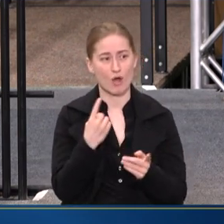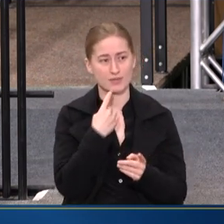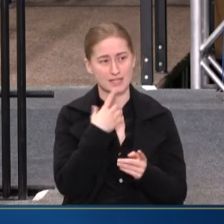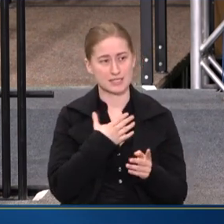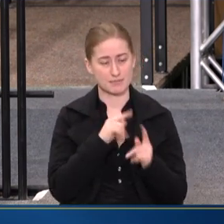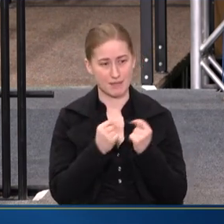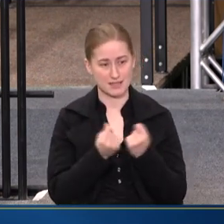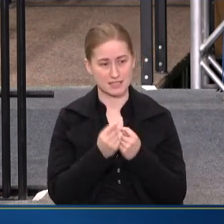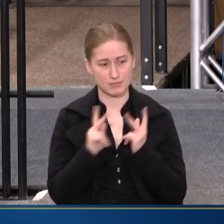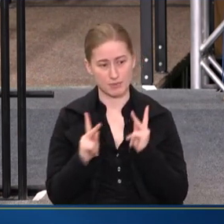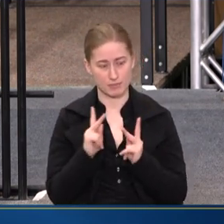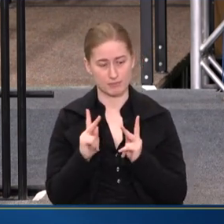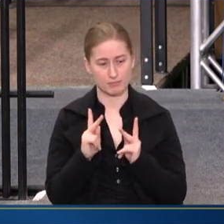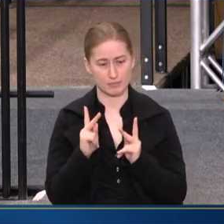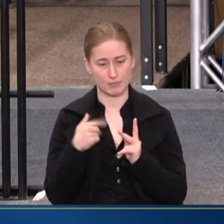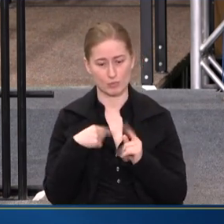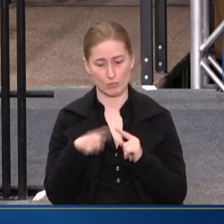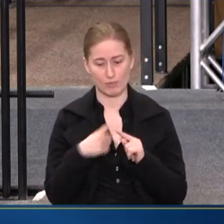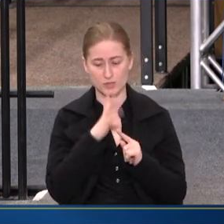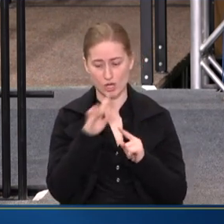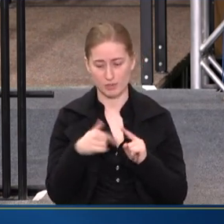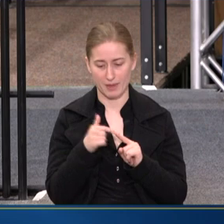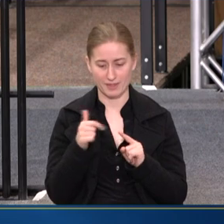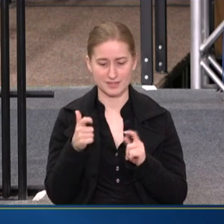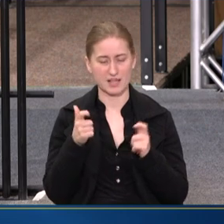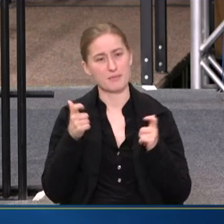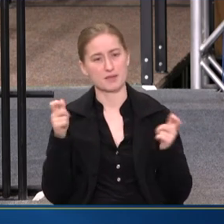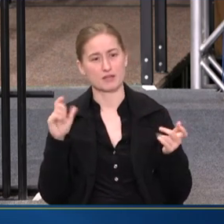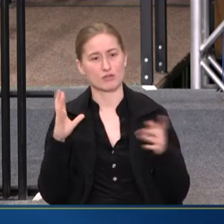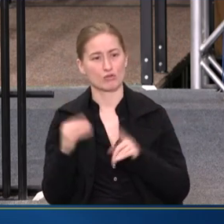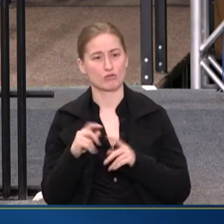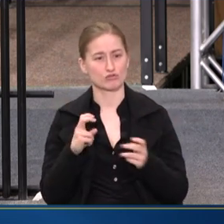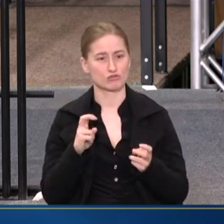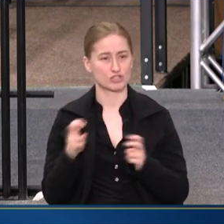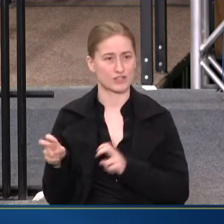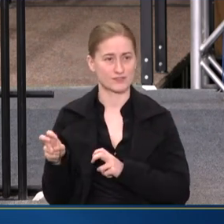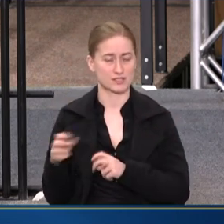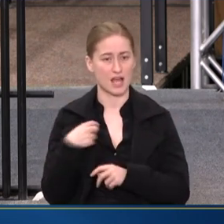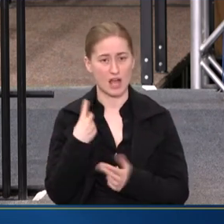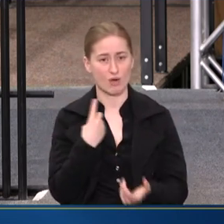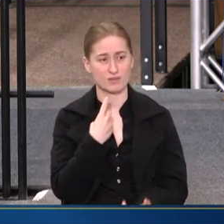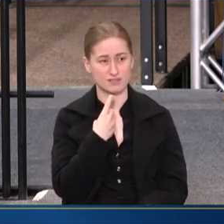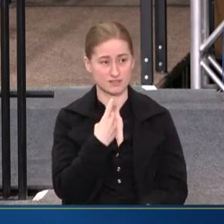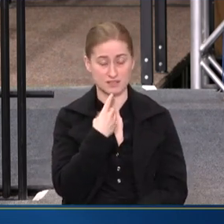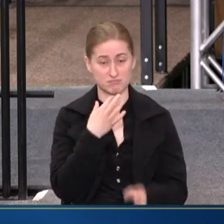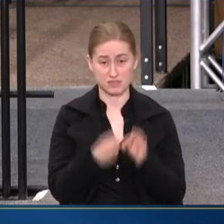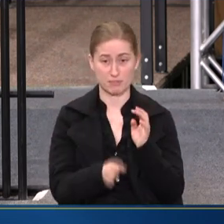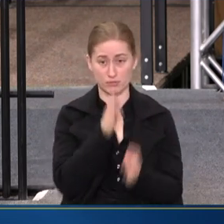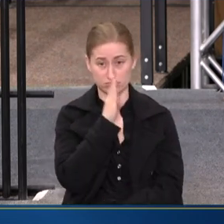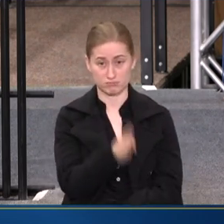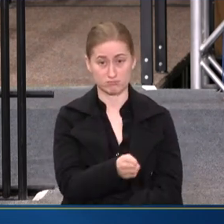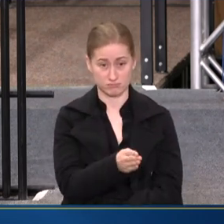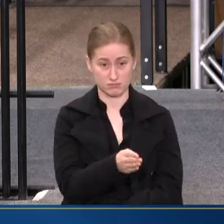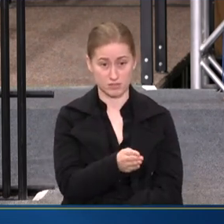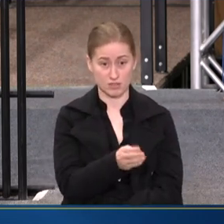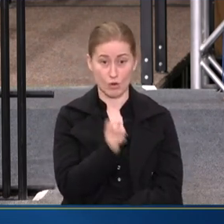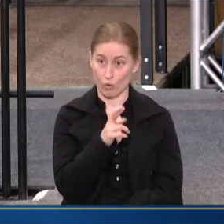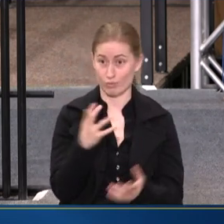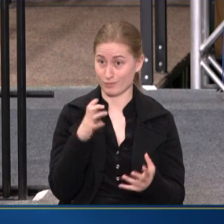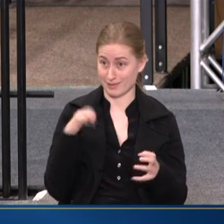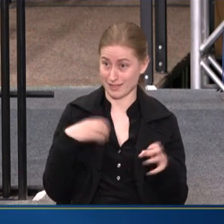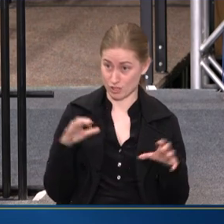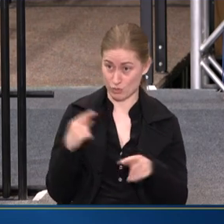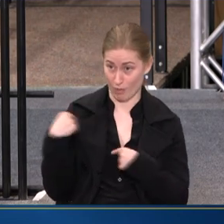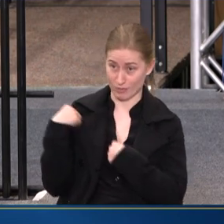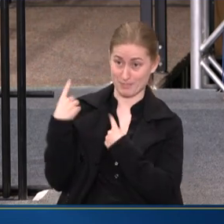my team and folks when we talk about these big cultural shifts, you know, I always just leave it very simple. Or we can do what we've been doing